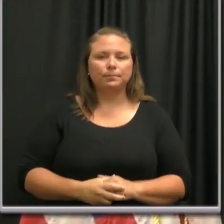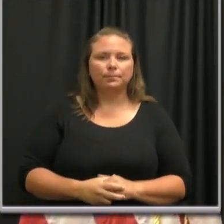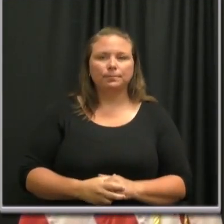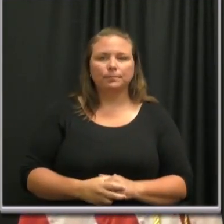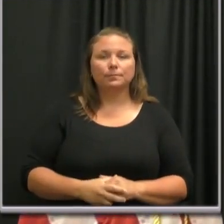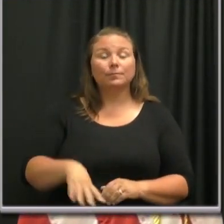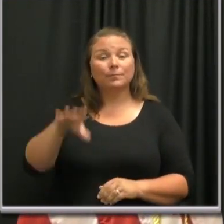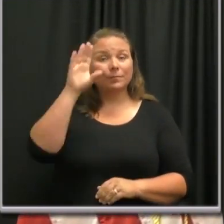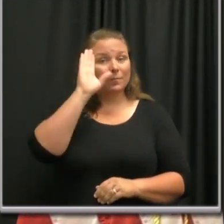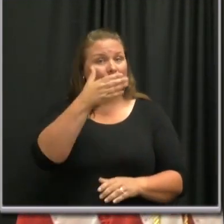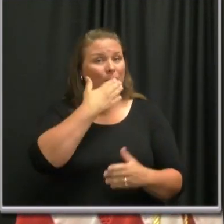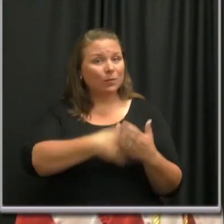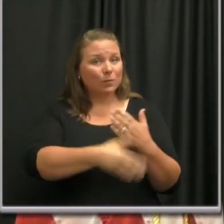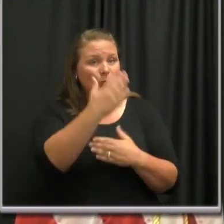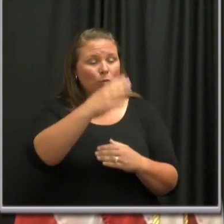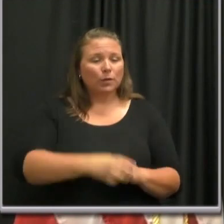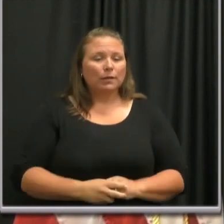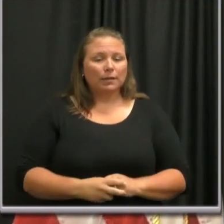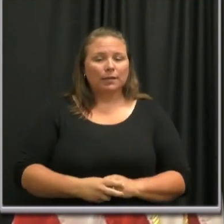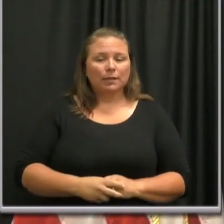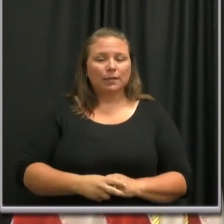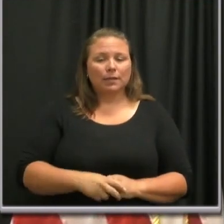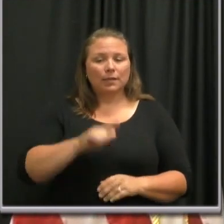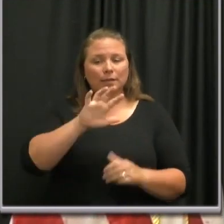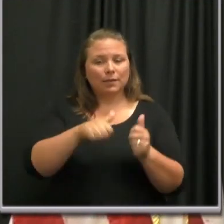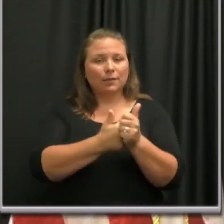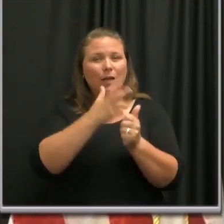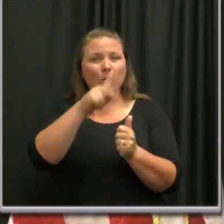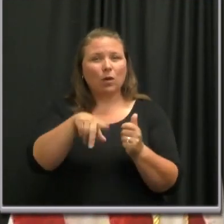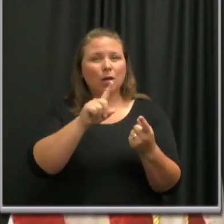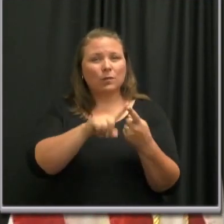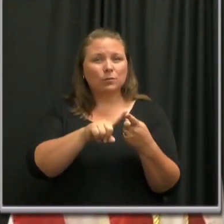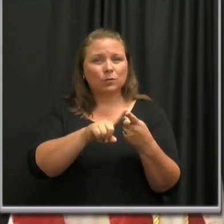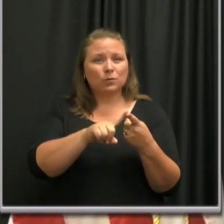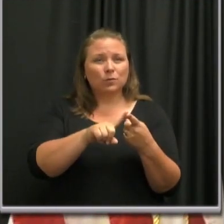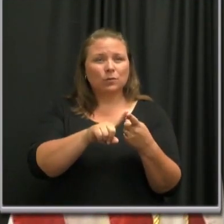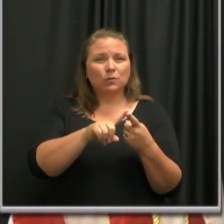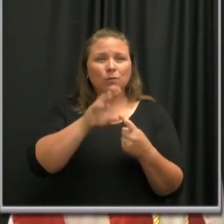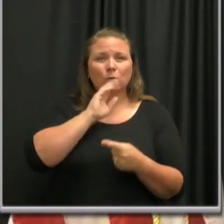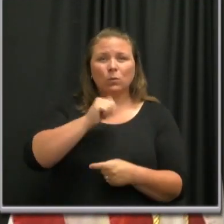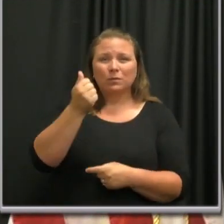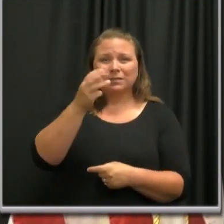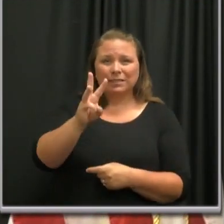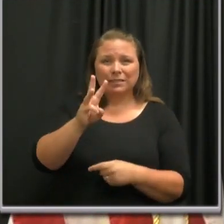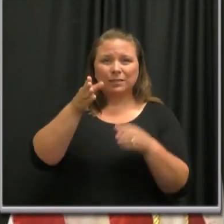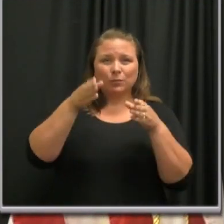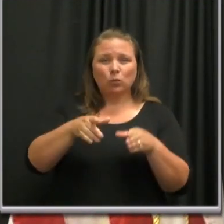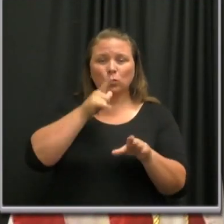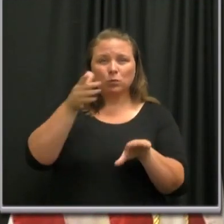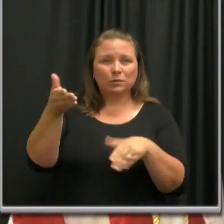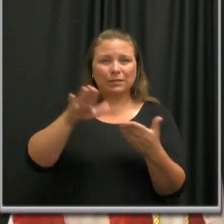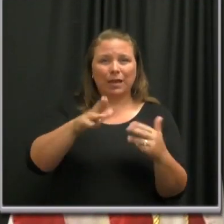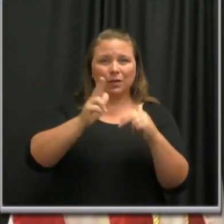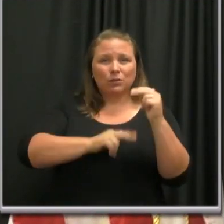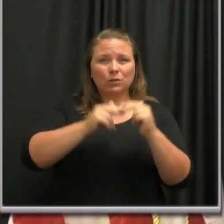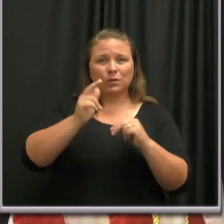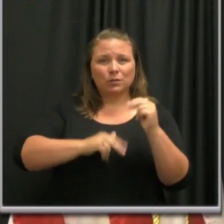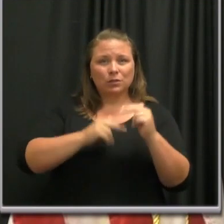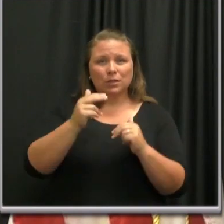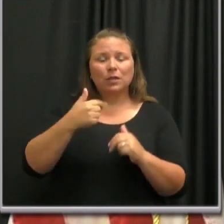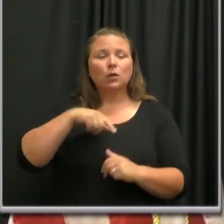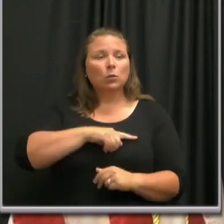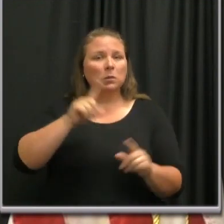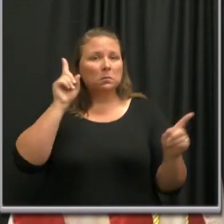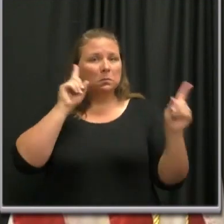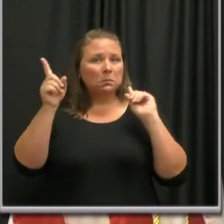Yes, good morning. This is a follow to the 16-year-old who died at the construction site. We have been